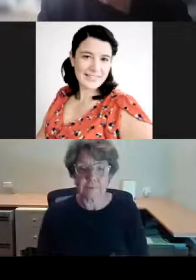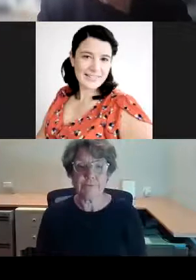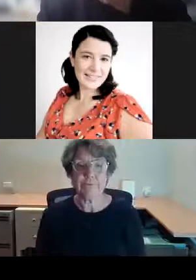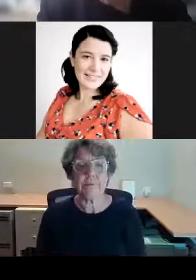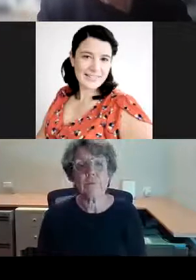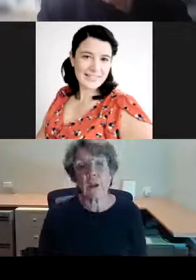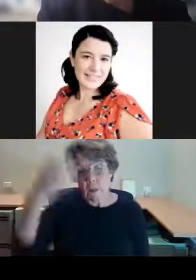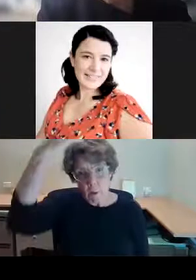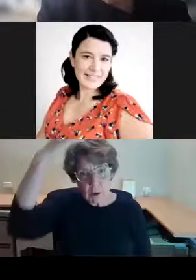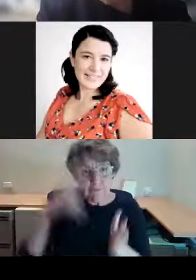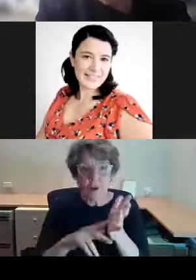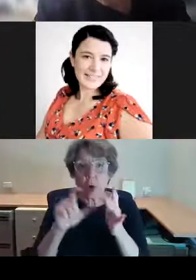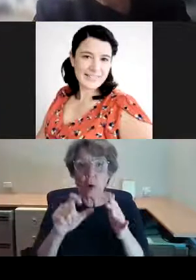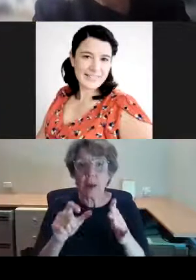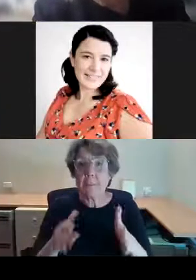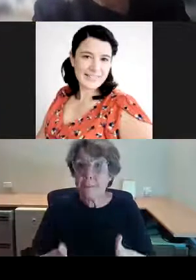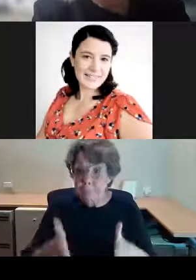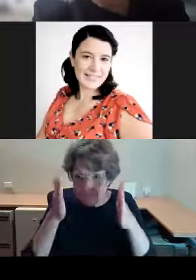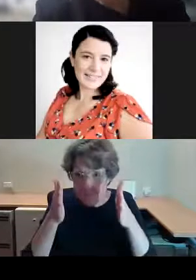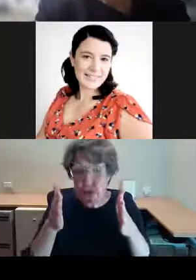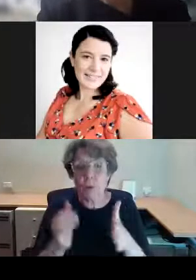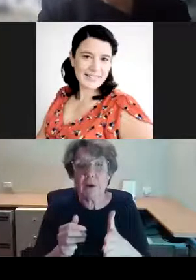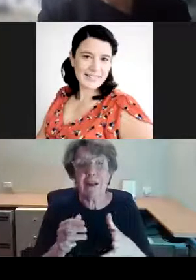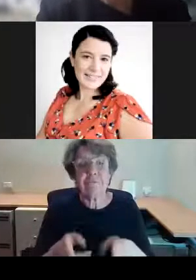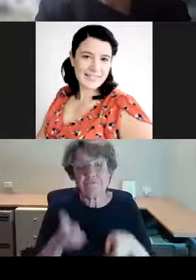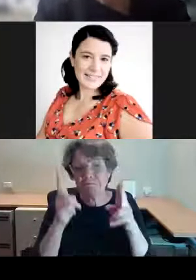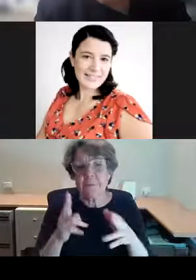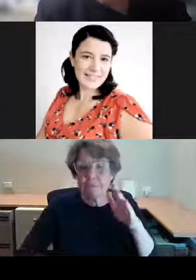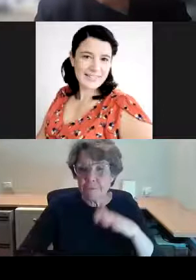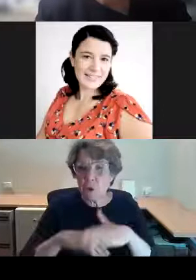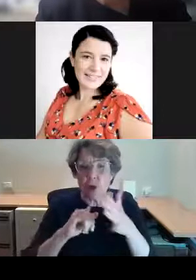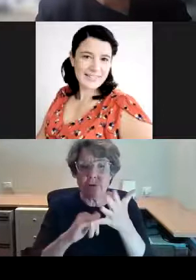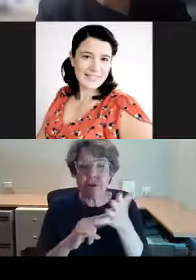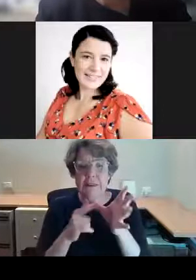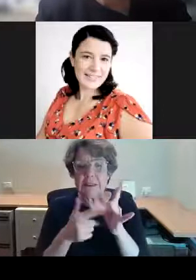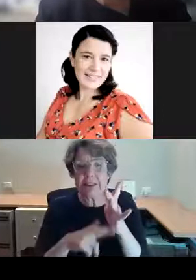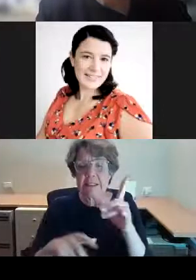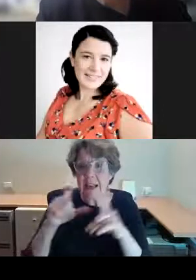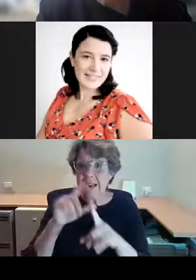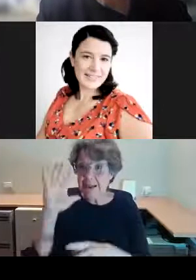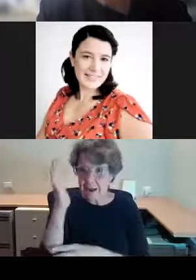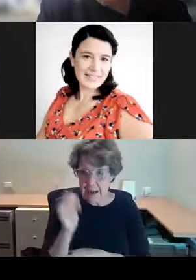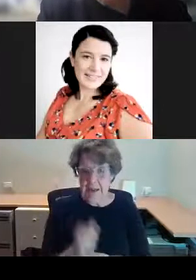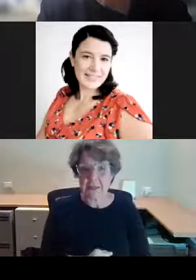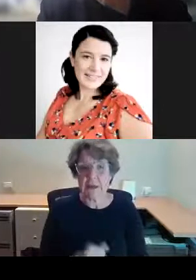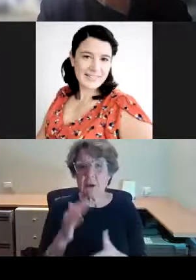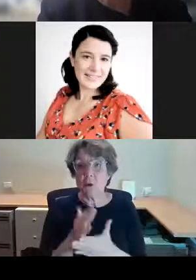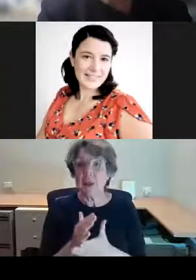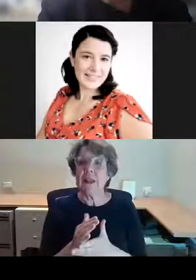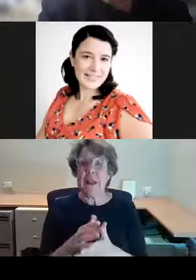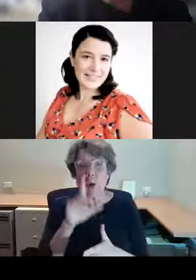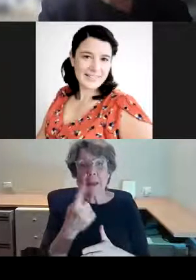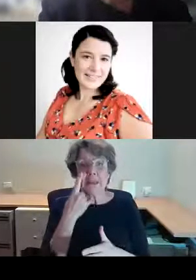stained glass. It's most visible in the entrances from George and York Street,